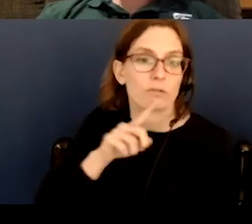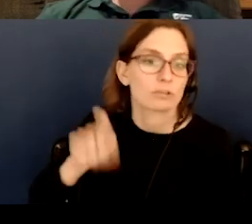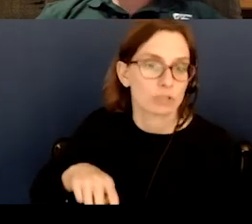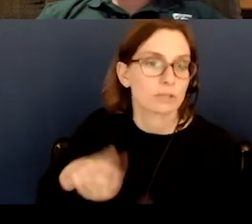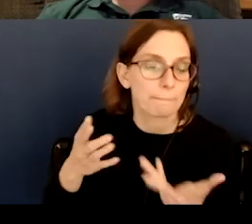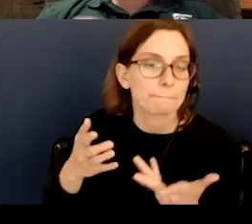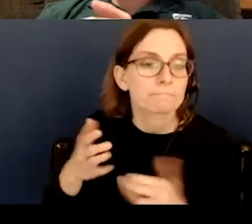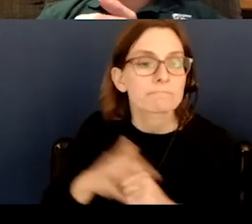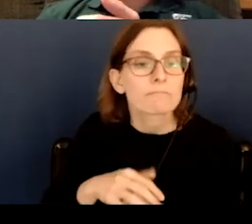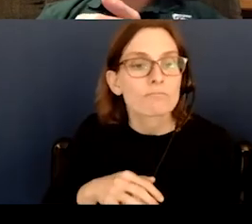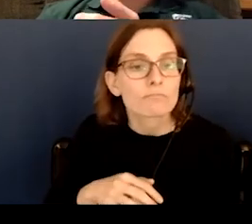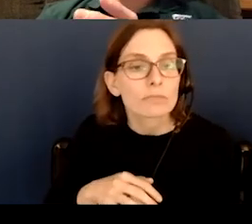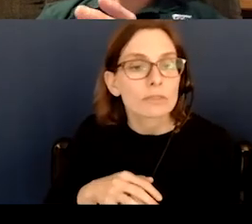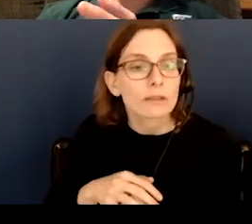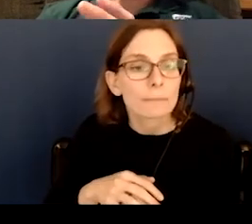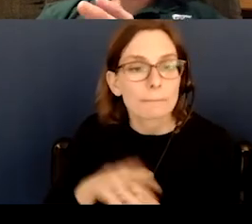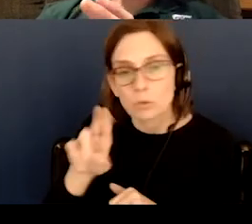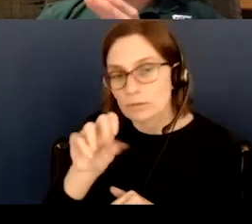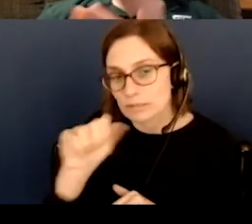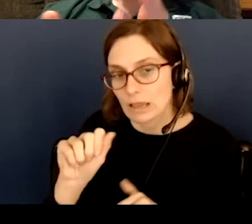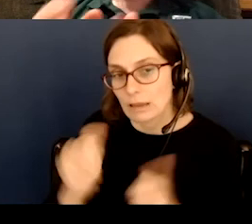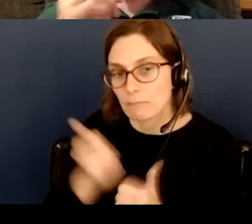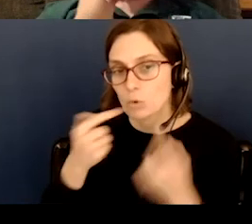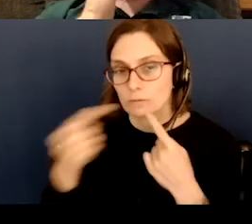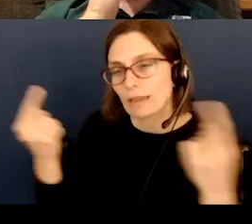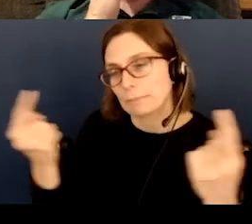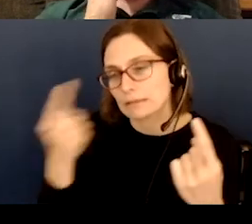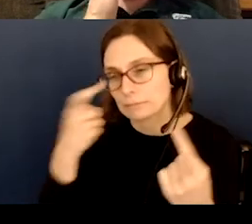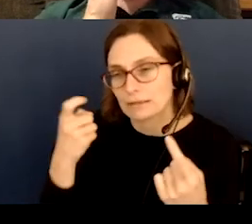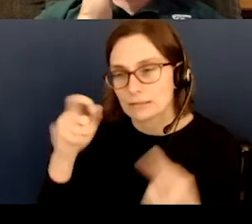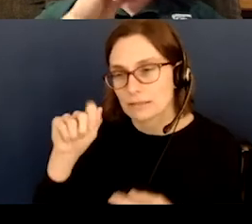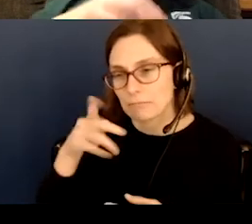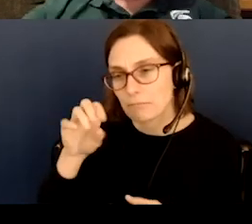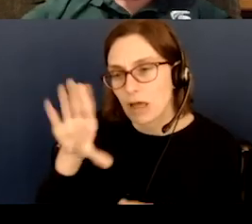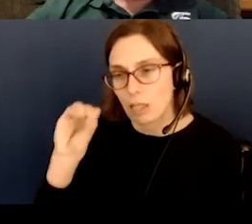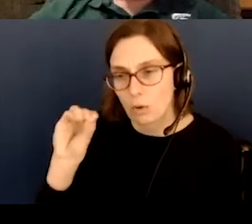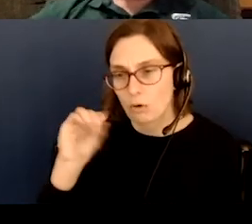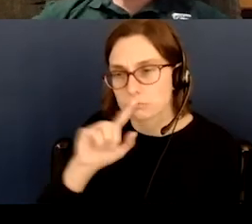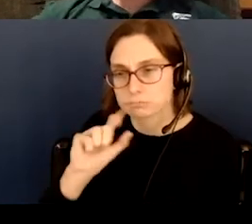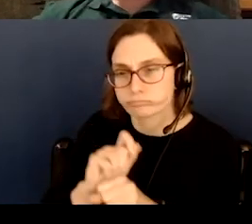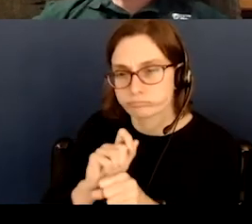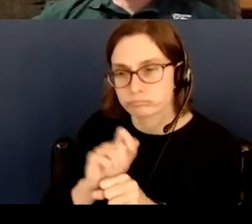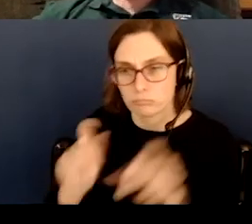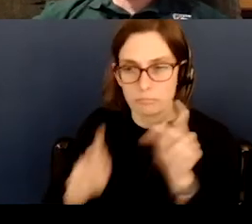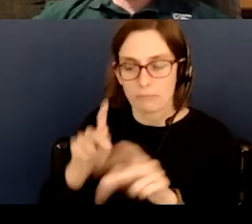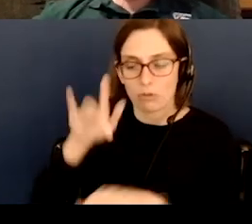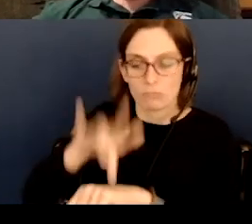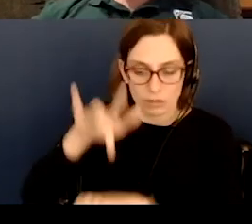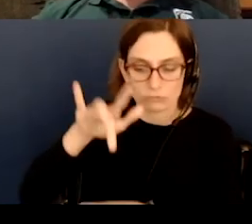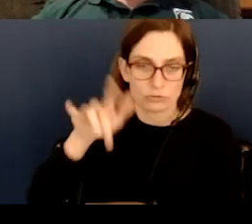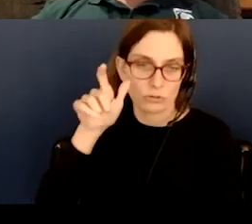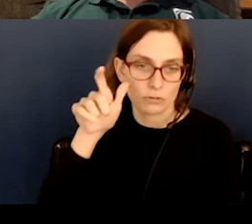the United States probably has the most famous, um, missions because of the Apollo missions, where there were actually, um, people landing on the moon.